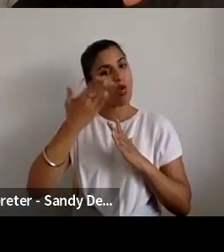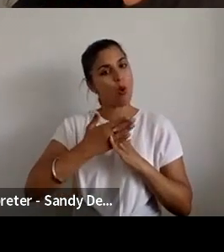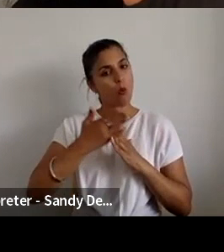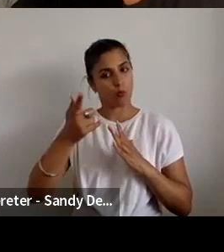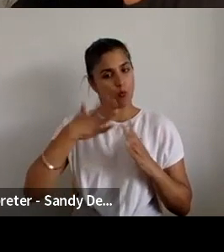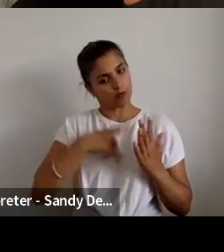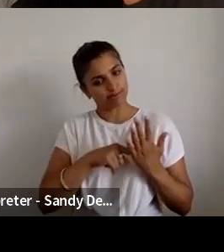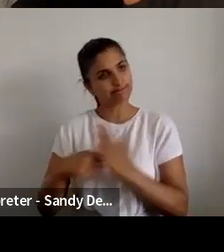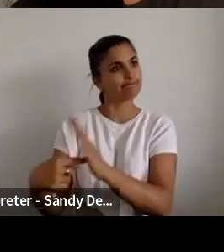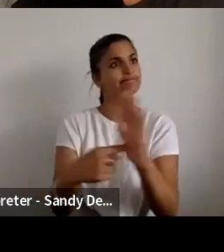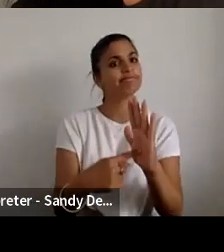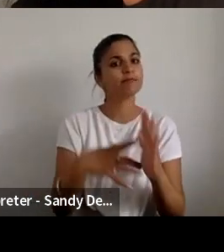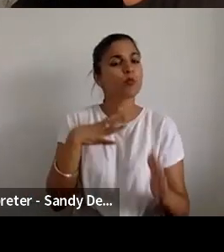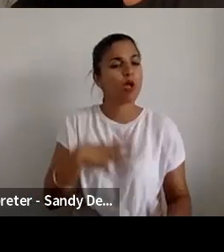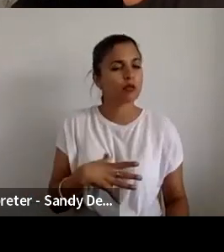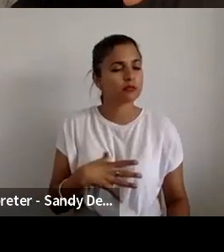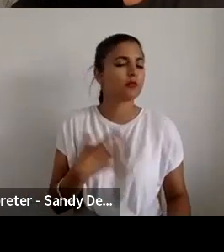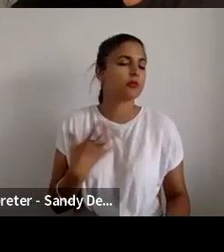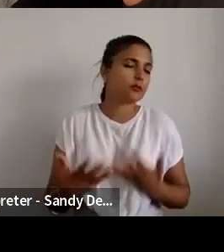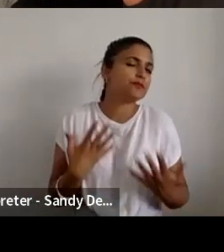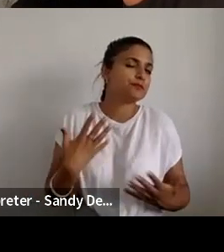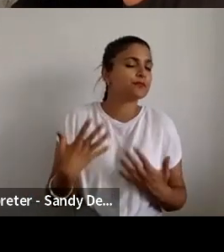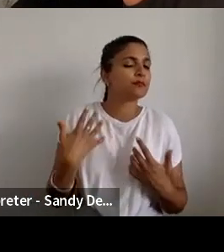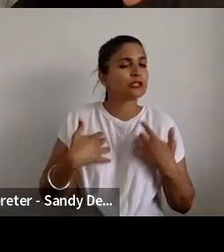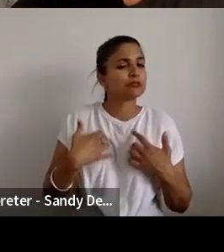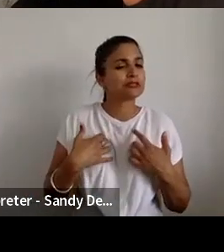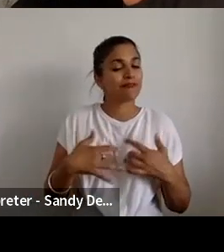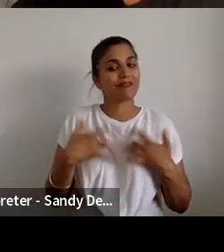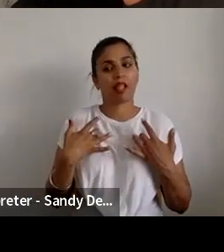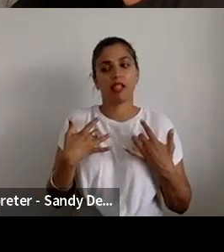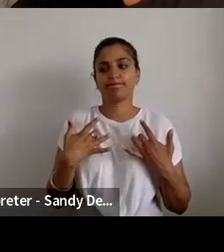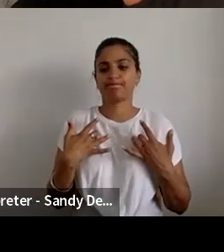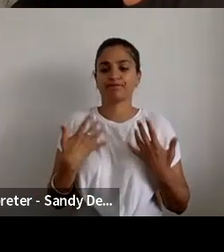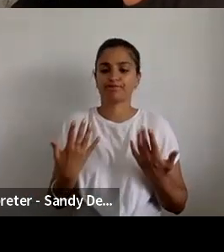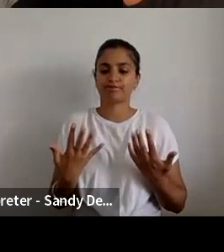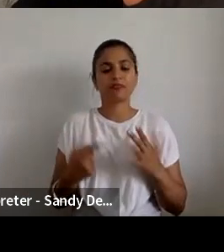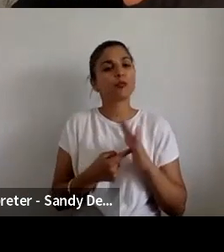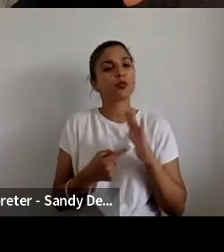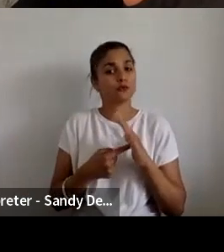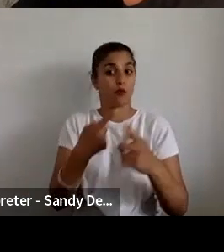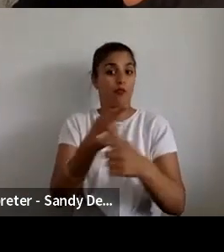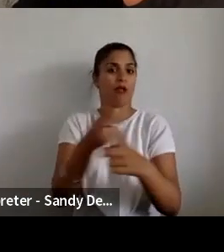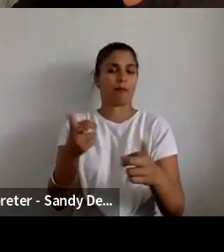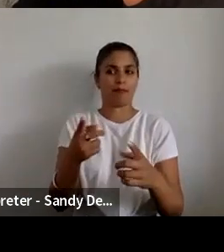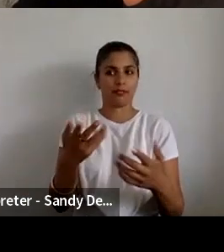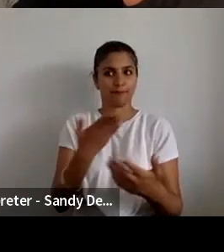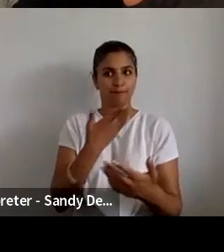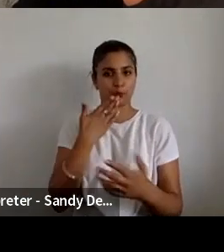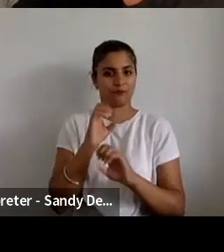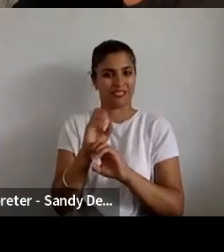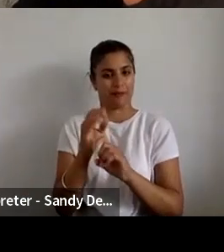felt really important in terms of opportunities and funding and not getting that feedback felt quite problematic.